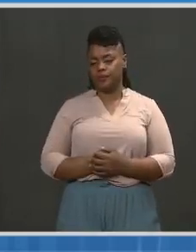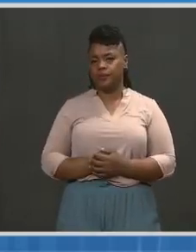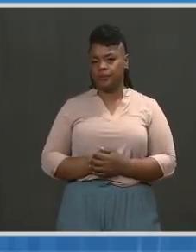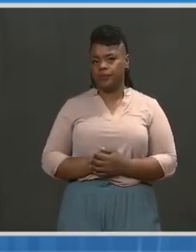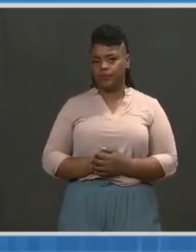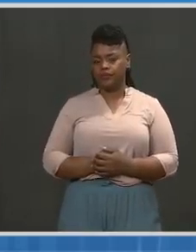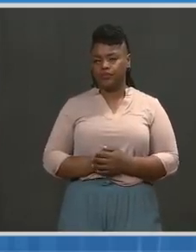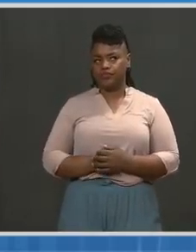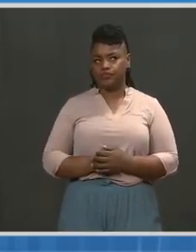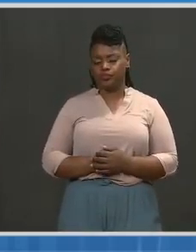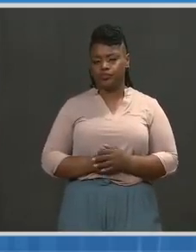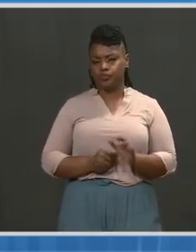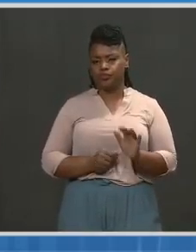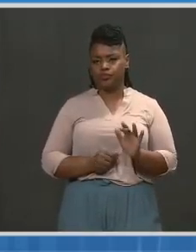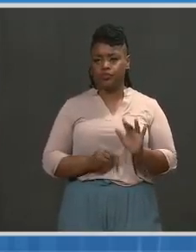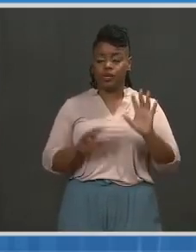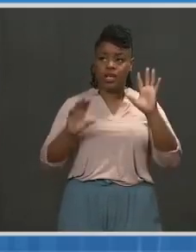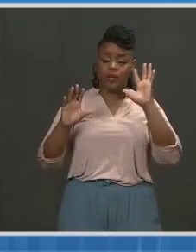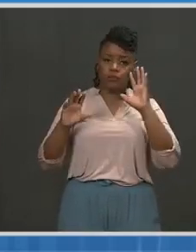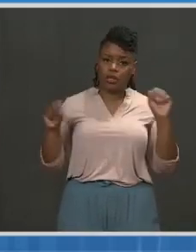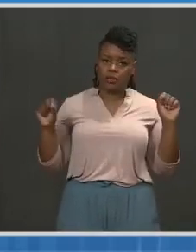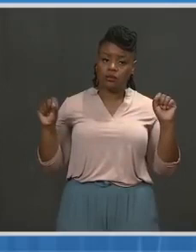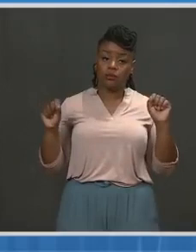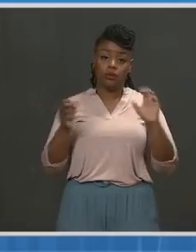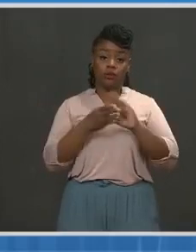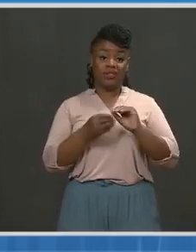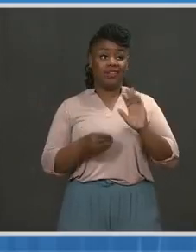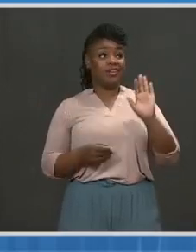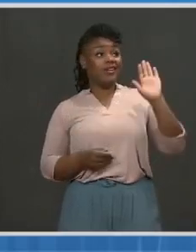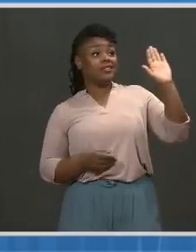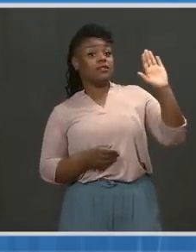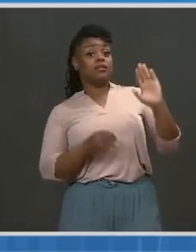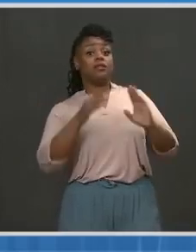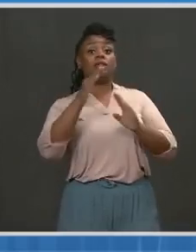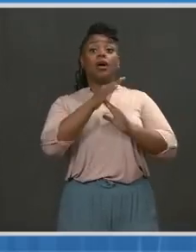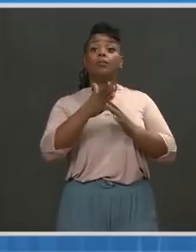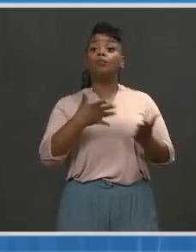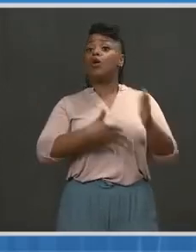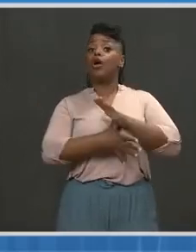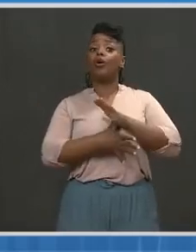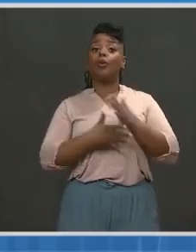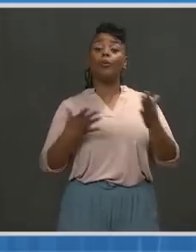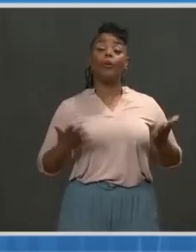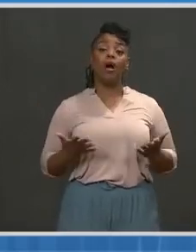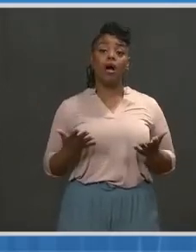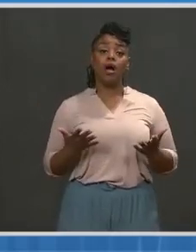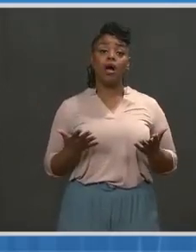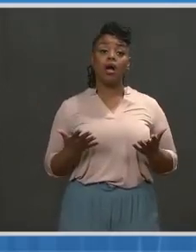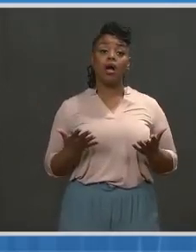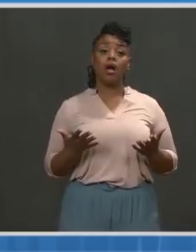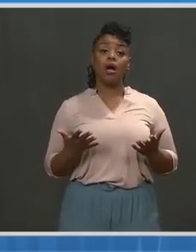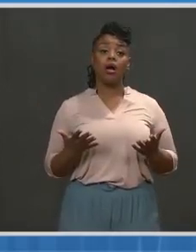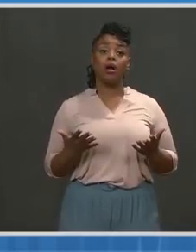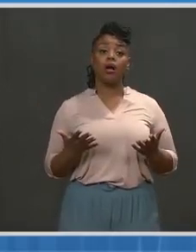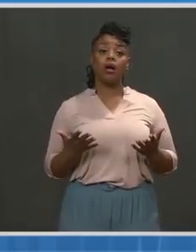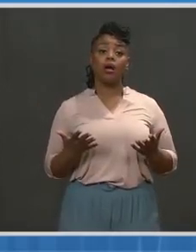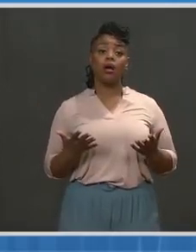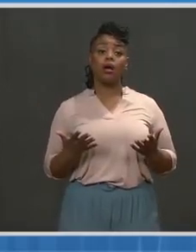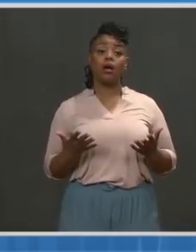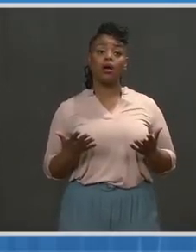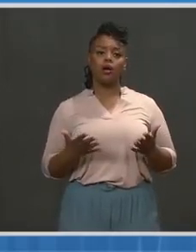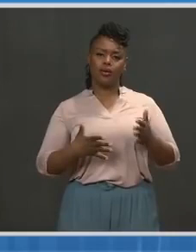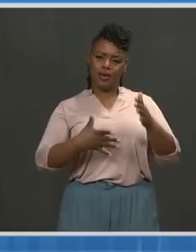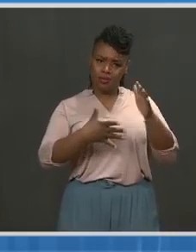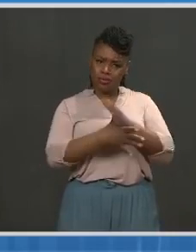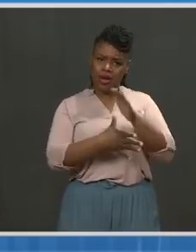I think, let me just start with this. The President has stated his number one priority is to make sure we prioritize, we